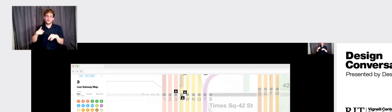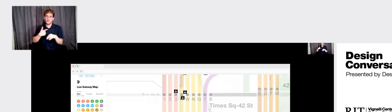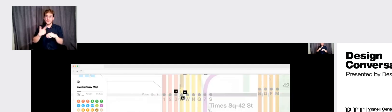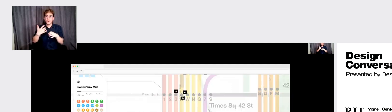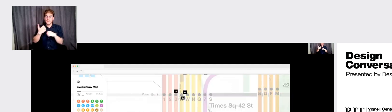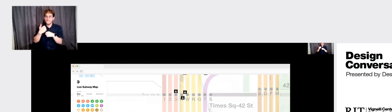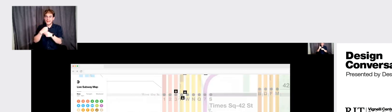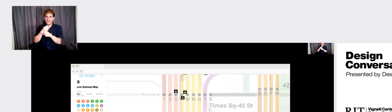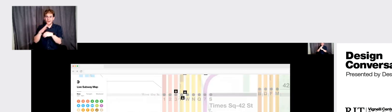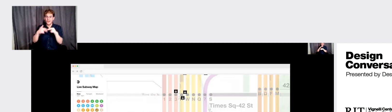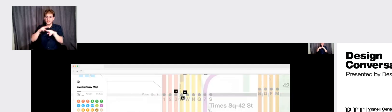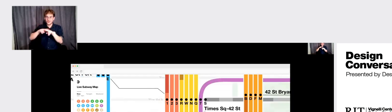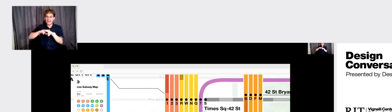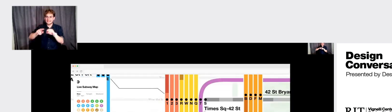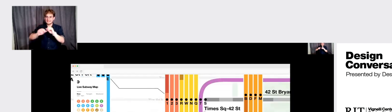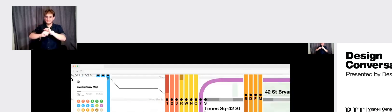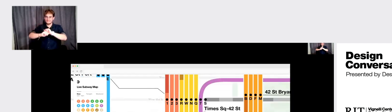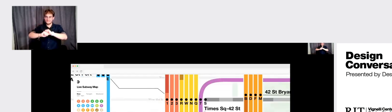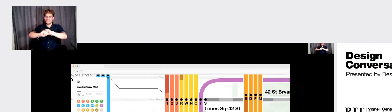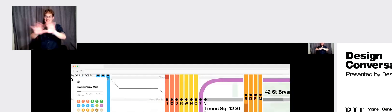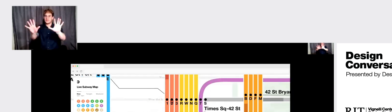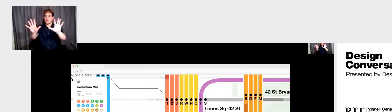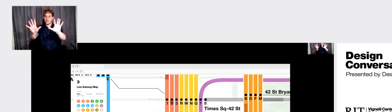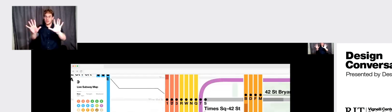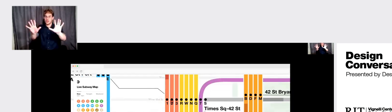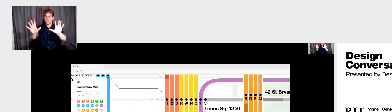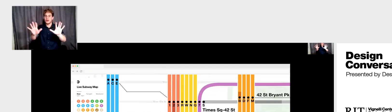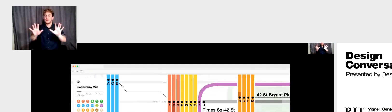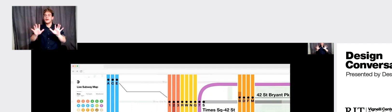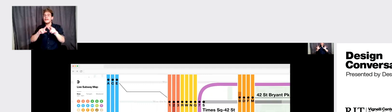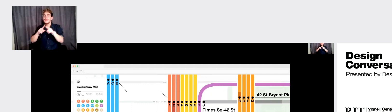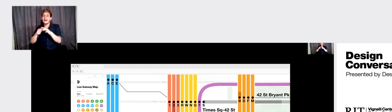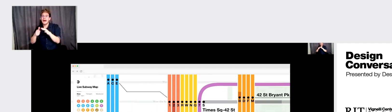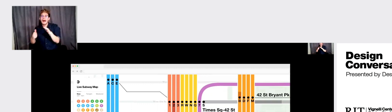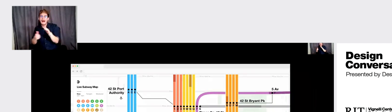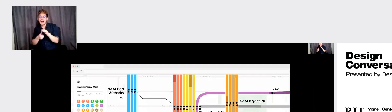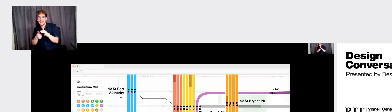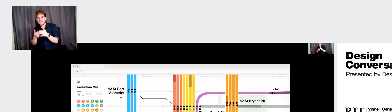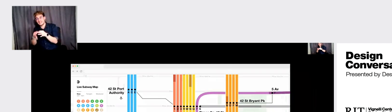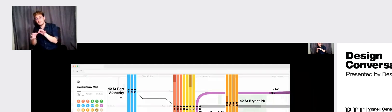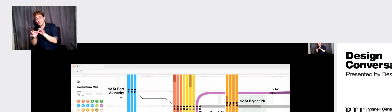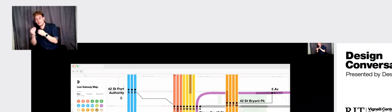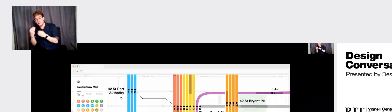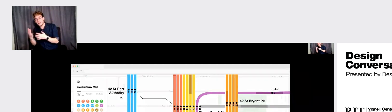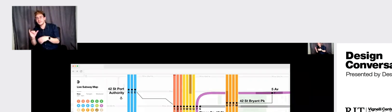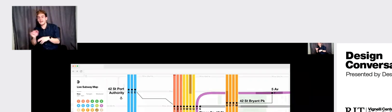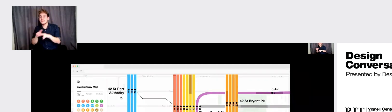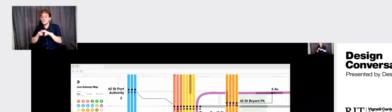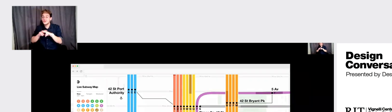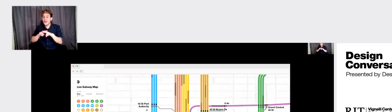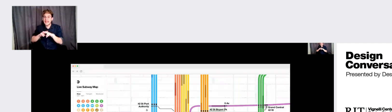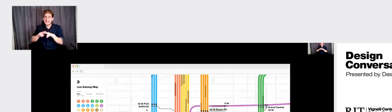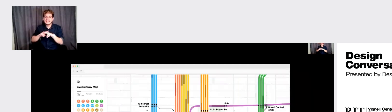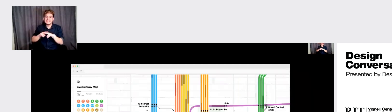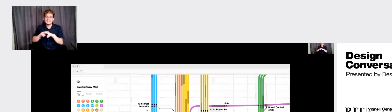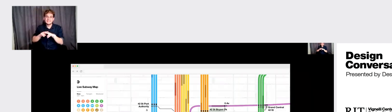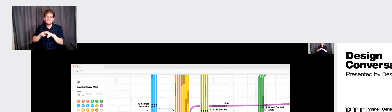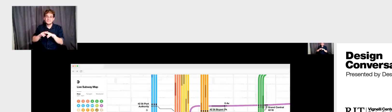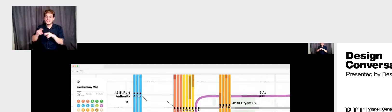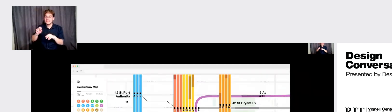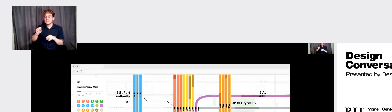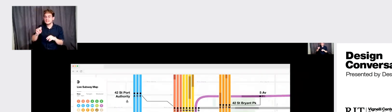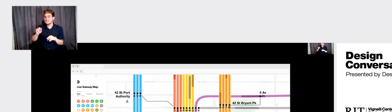visible and clear, and that naturally sort of hides, uh, important information sometimes. So like the trains, uh, the, stations,